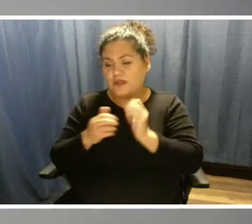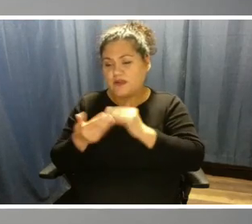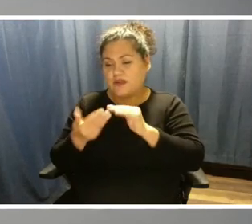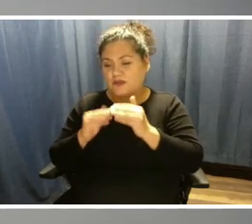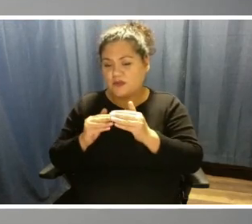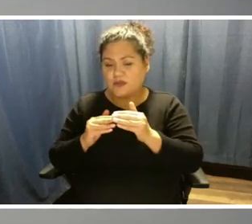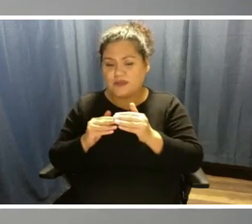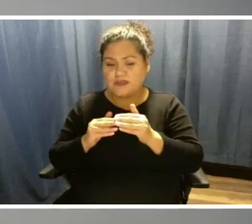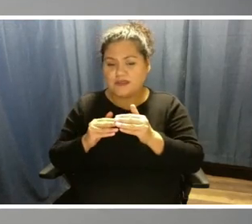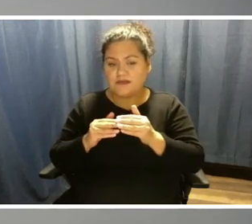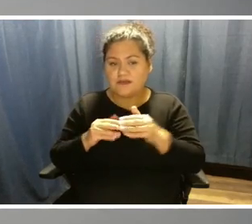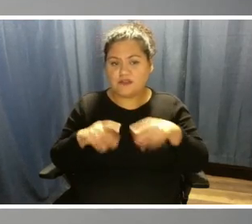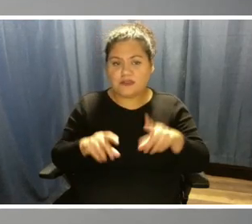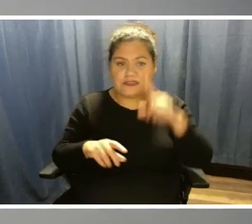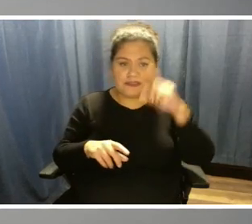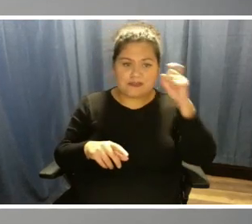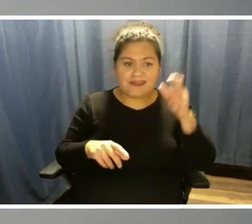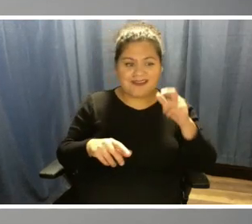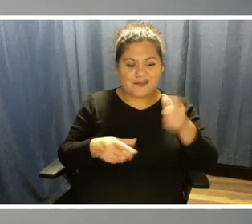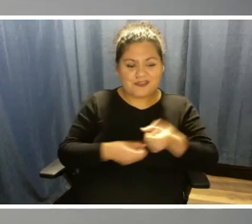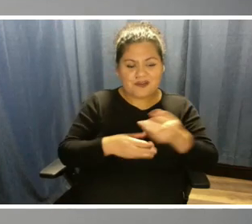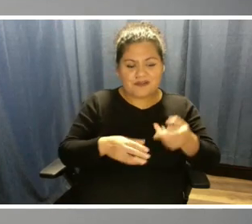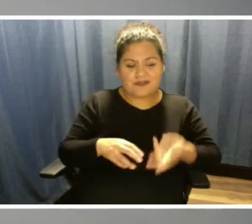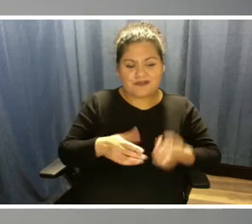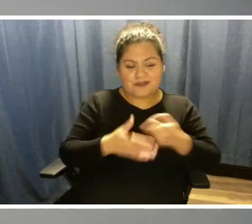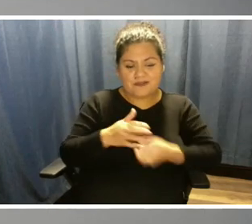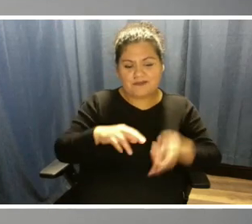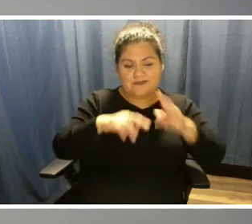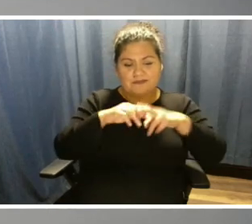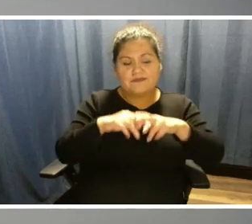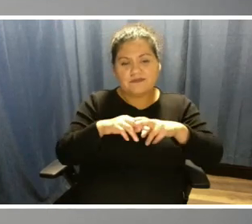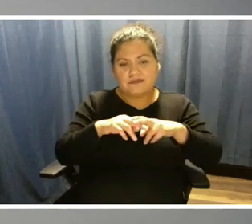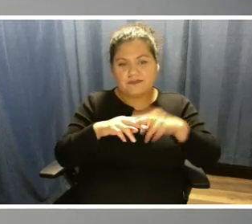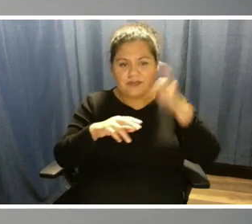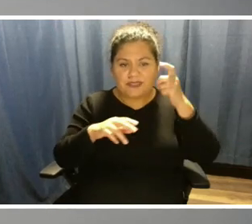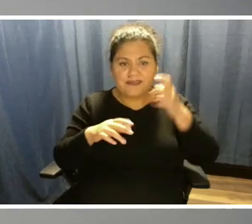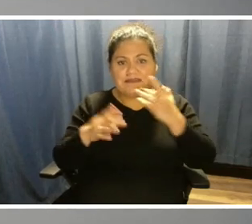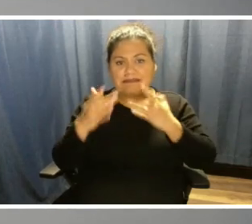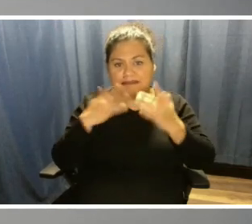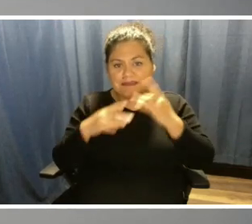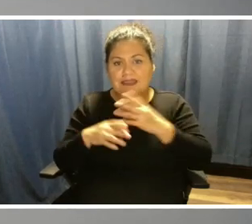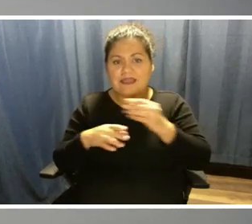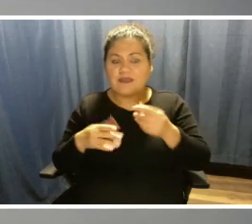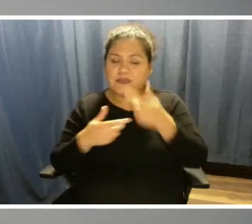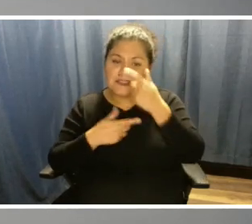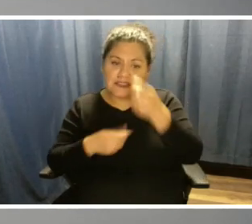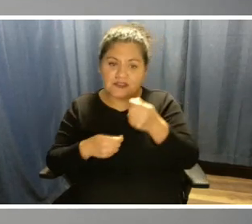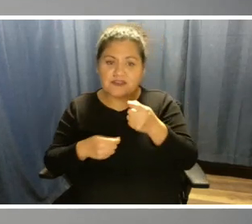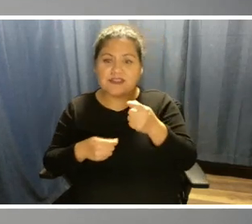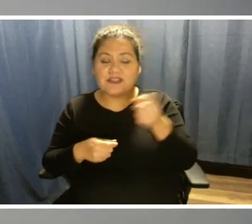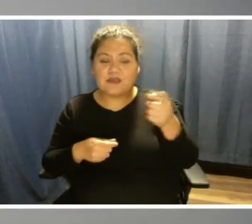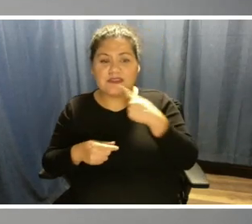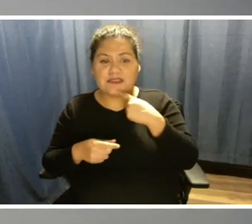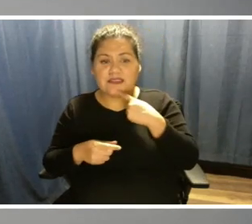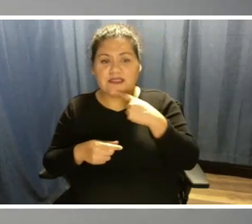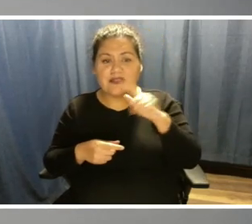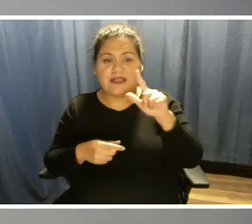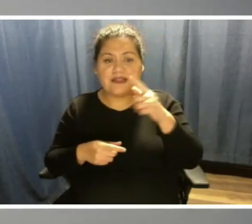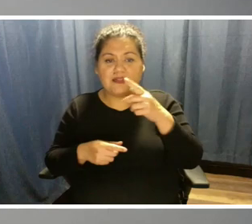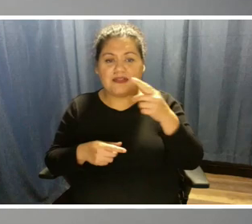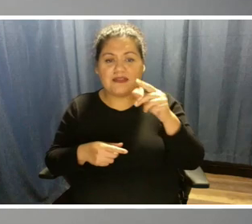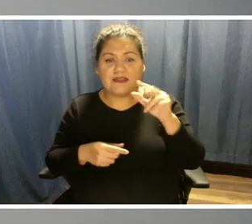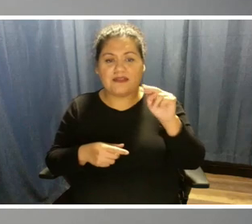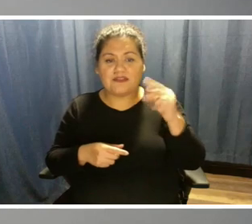here in Texas because of the supply constraints. so it was interesting, Benny, you mentioned that there was an LNG terminal here